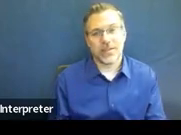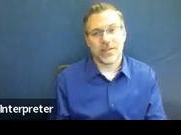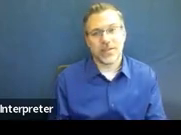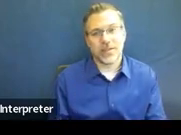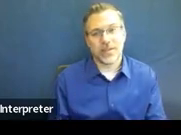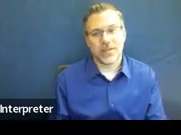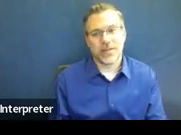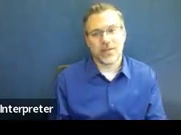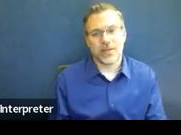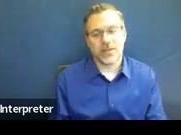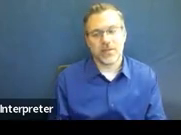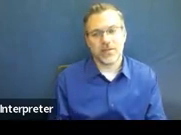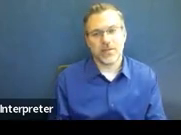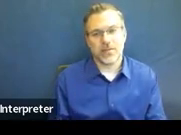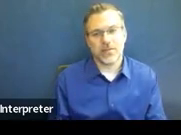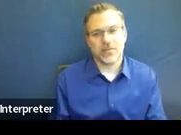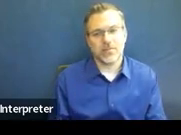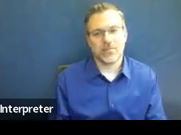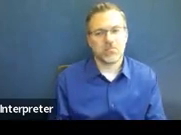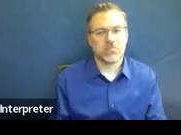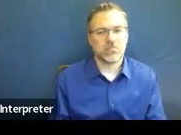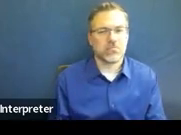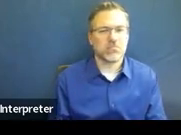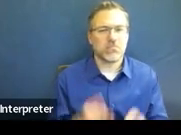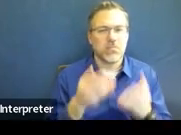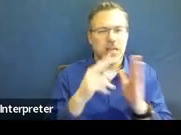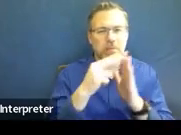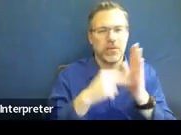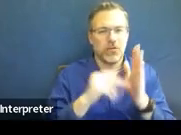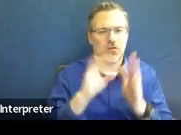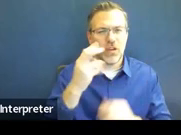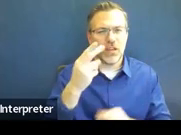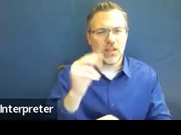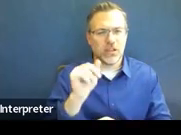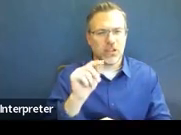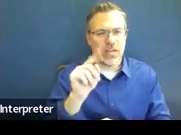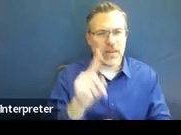there have been some things in chat. me just scroll back here.